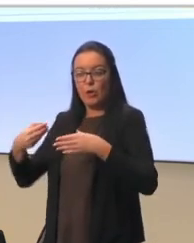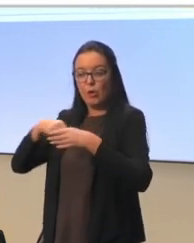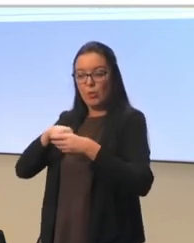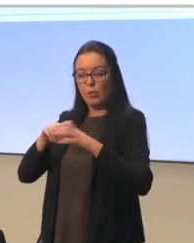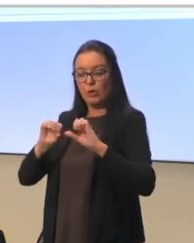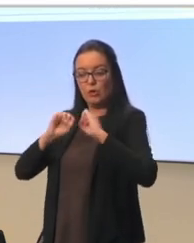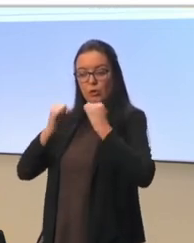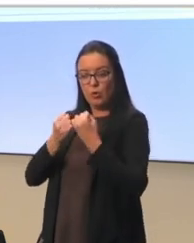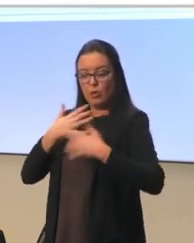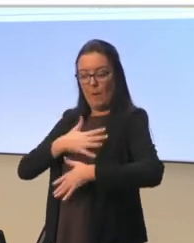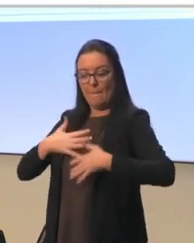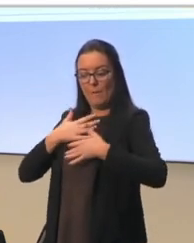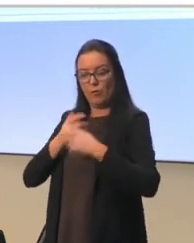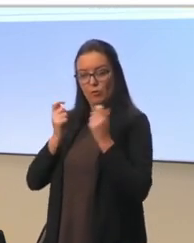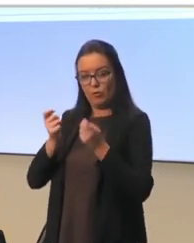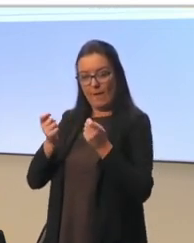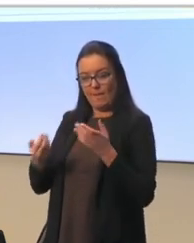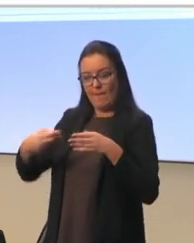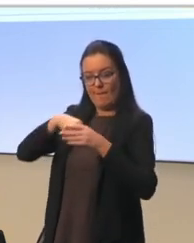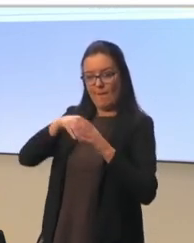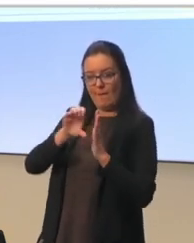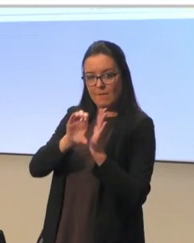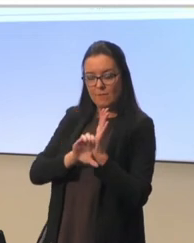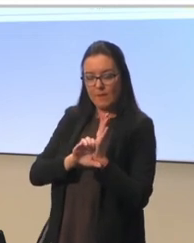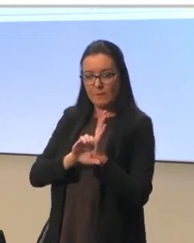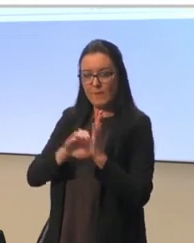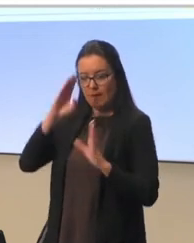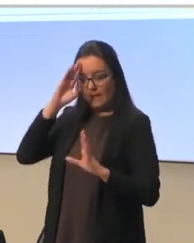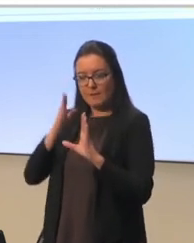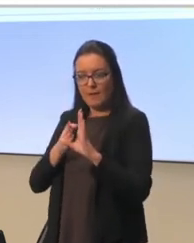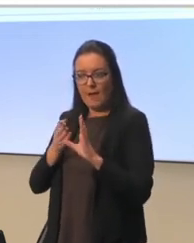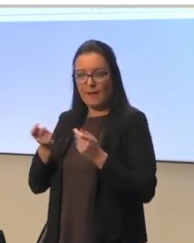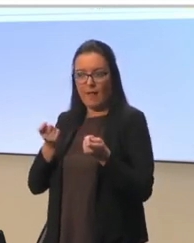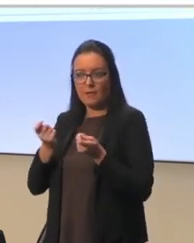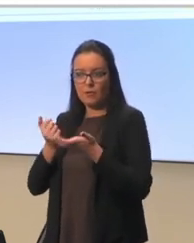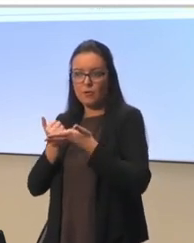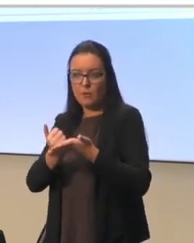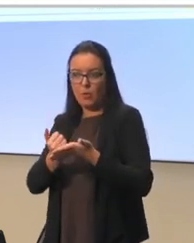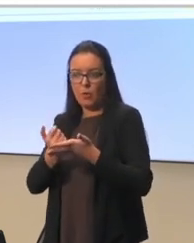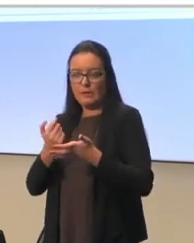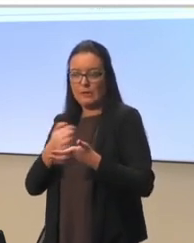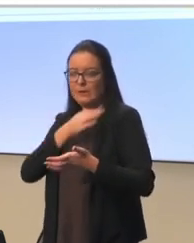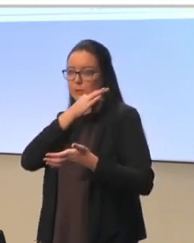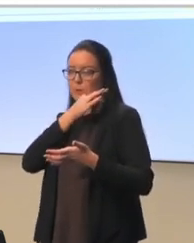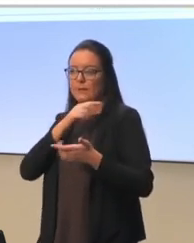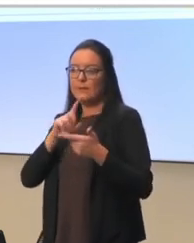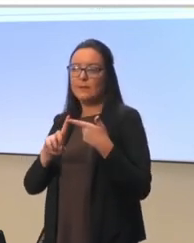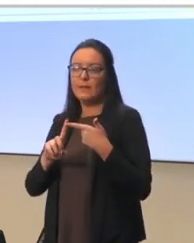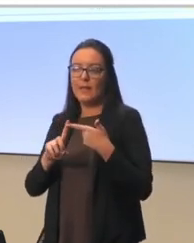training as part of the curriculum, psychological support, and, oops, it doesn't work anymore,